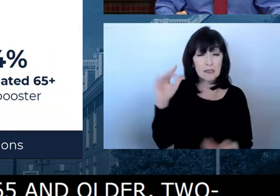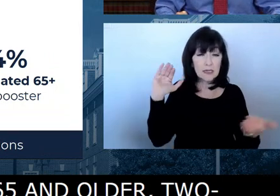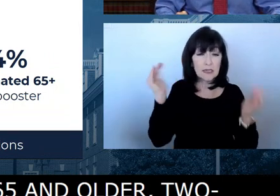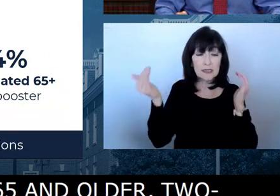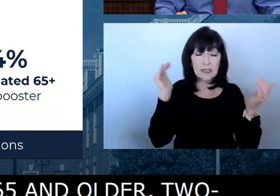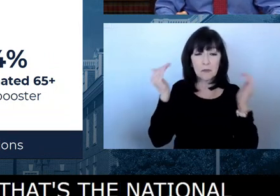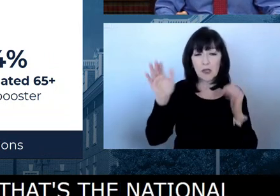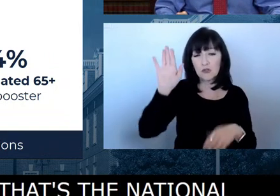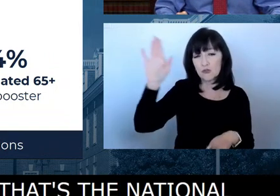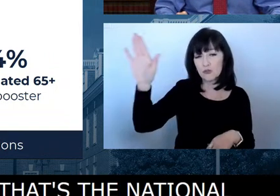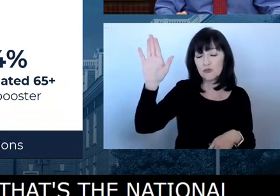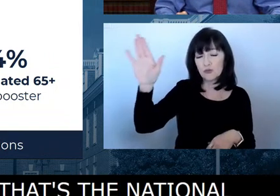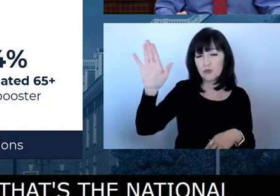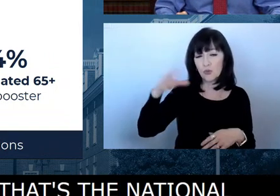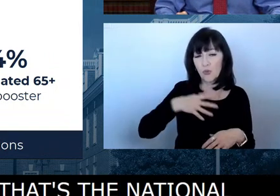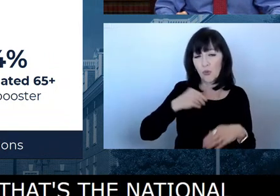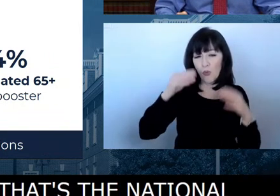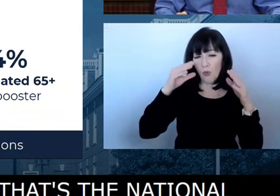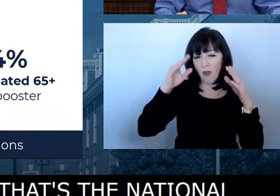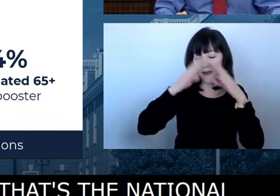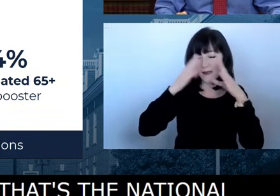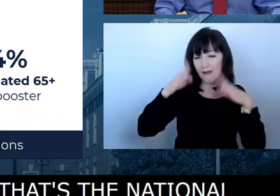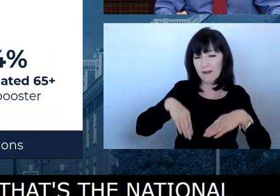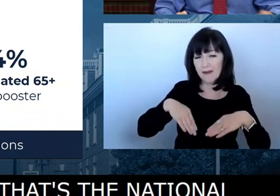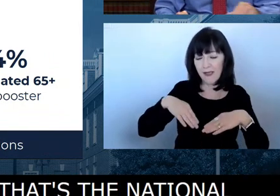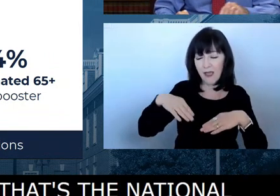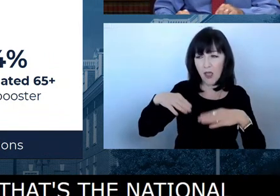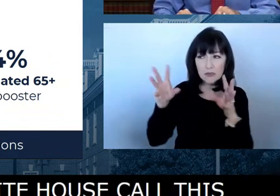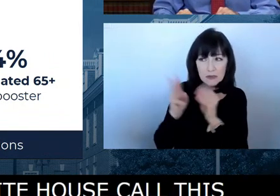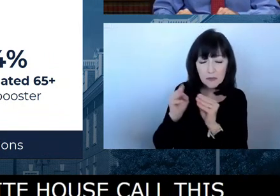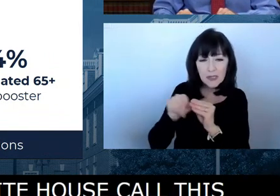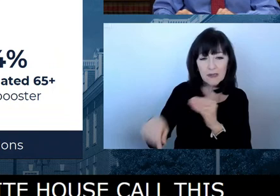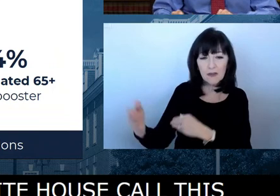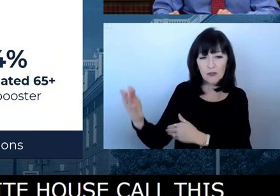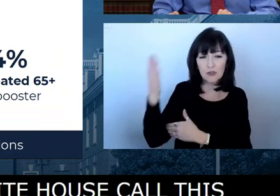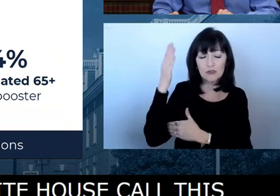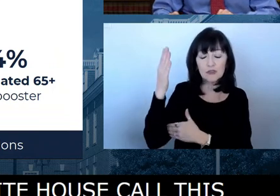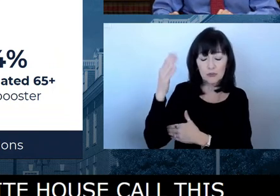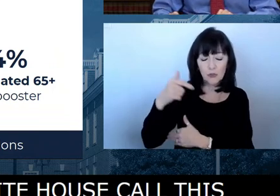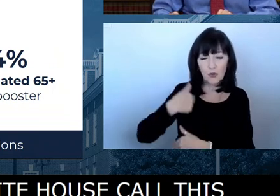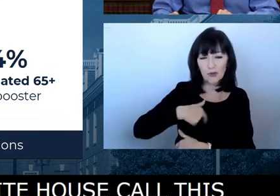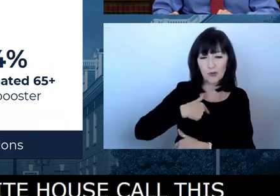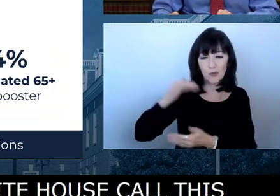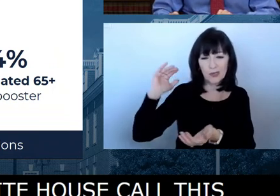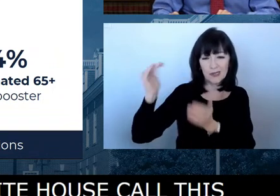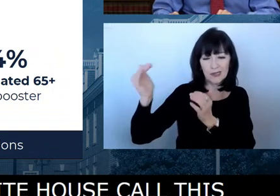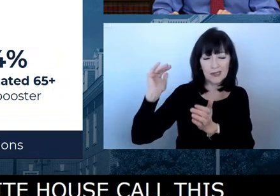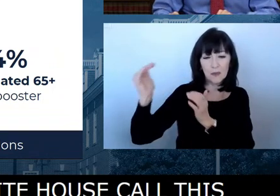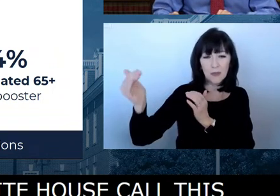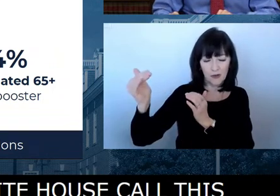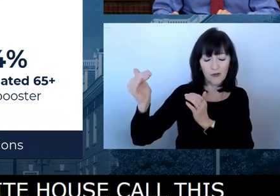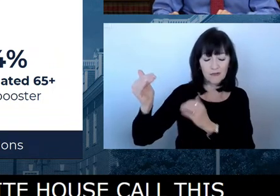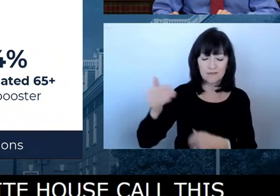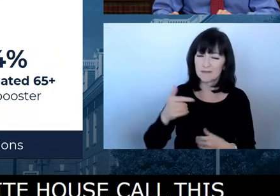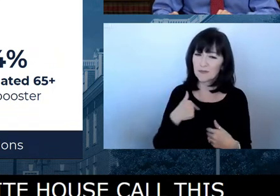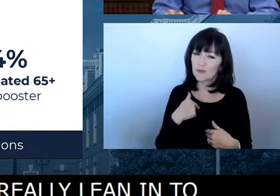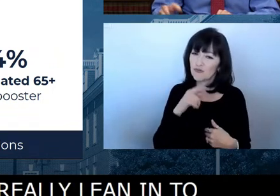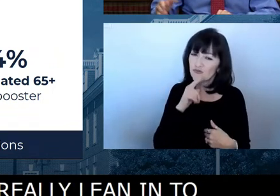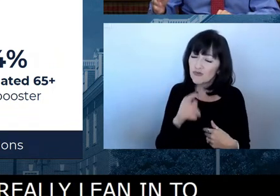call this morning. And so we need to really lean into making sure that every eligible Delawarean gets